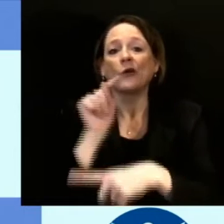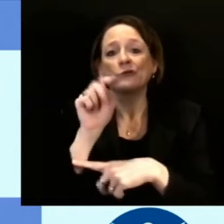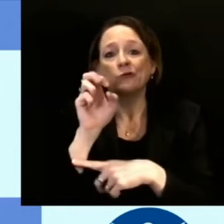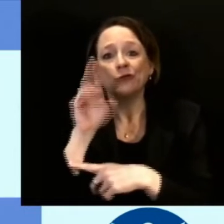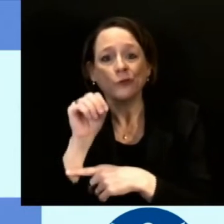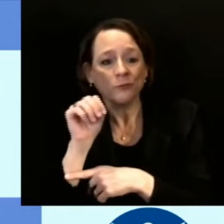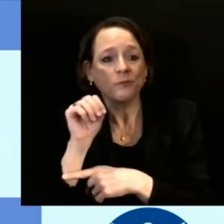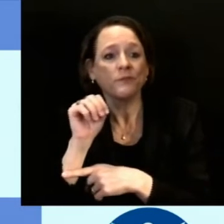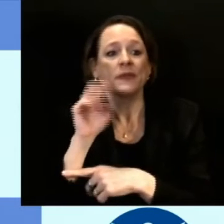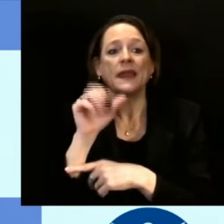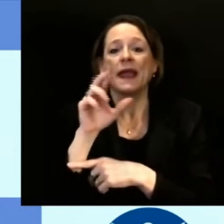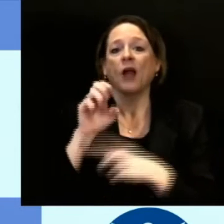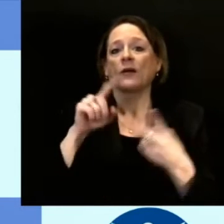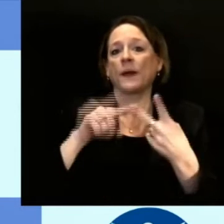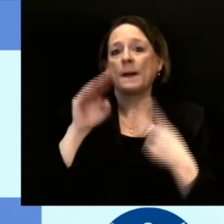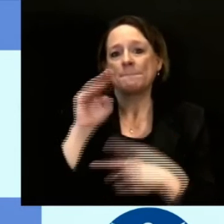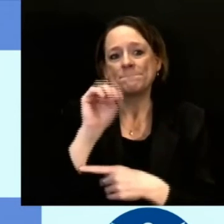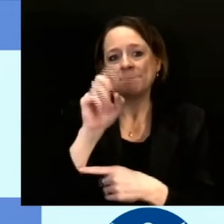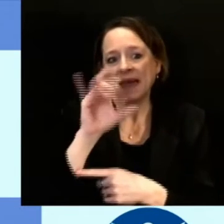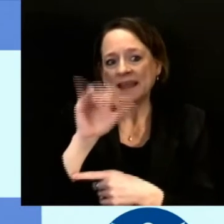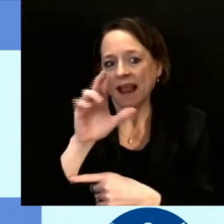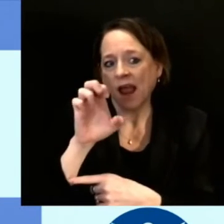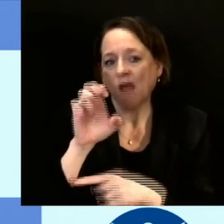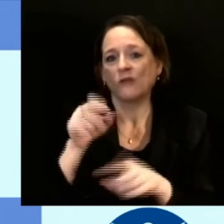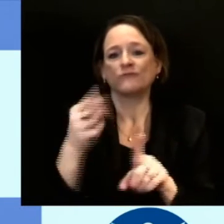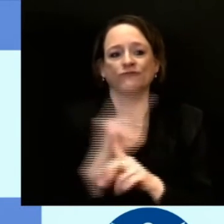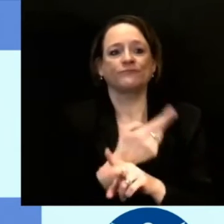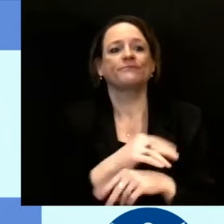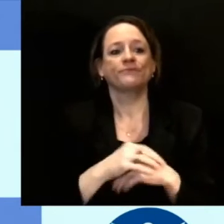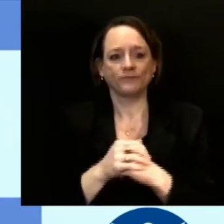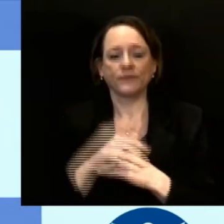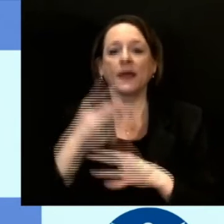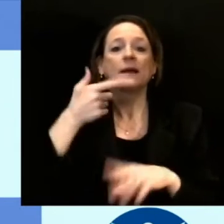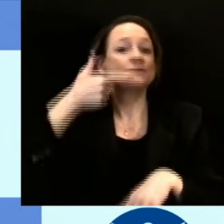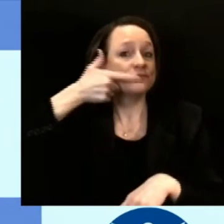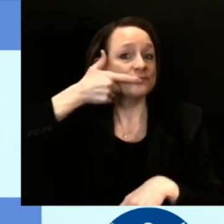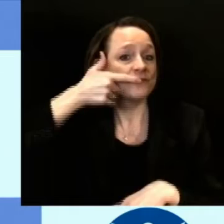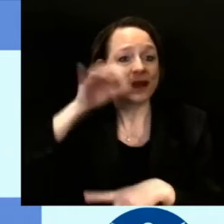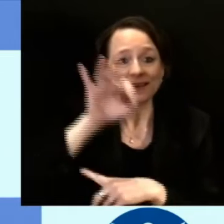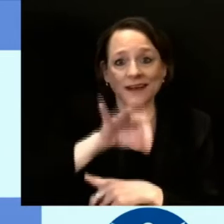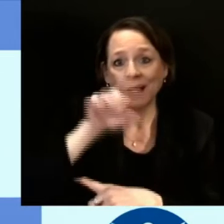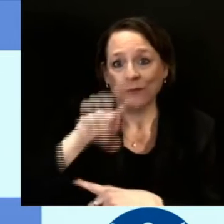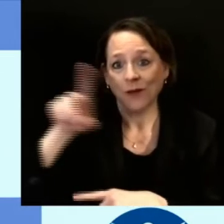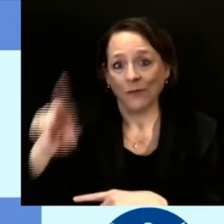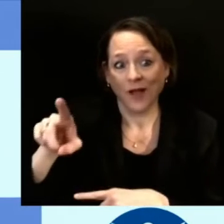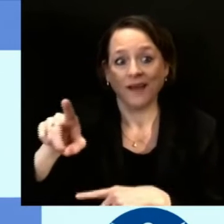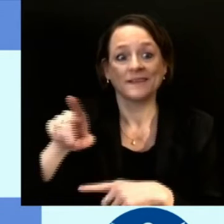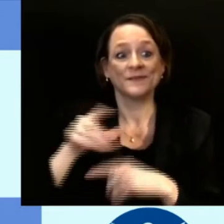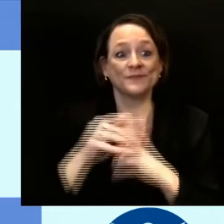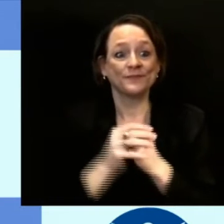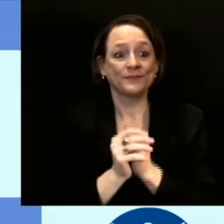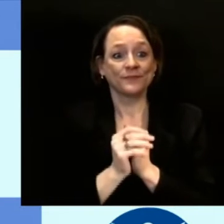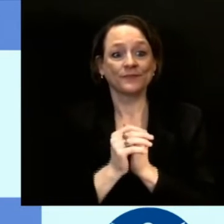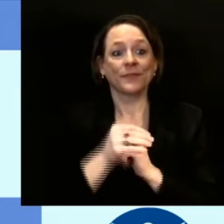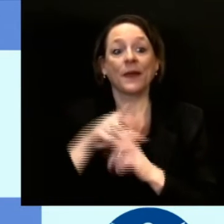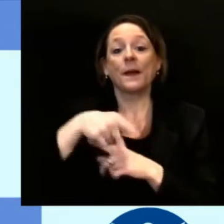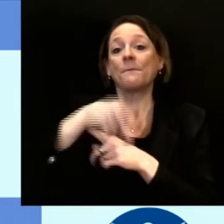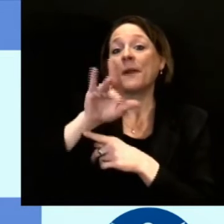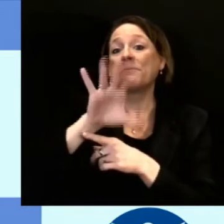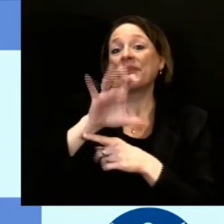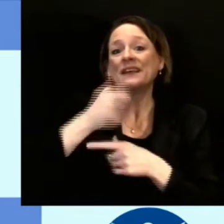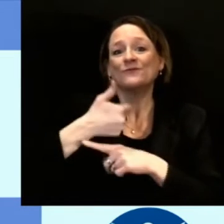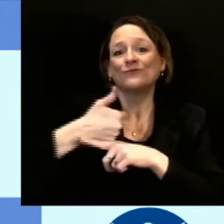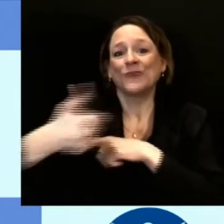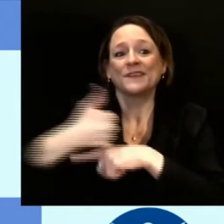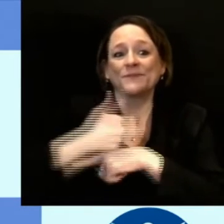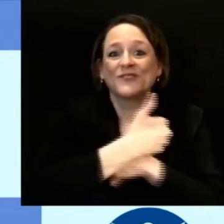workers like 911 operators, public transit and grocery store employees, non-frontline